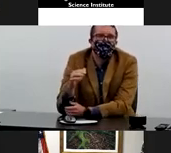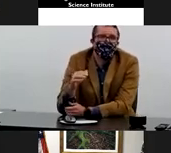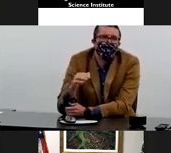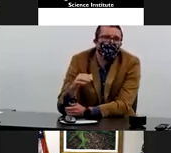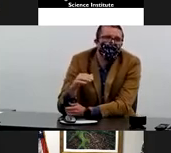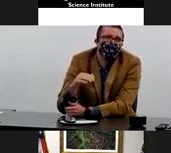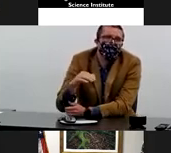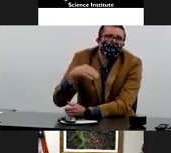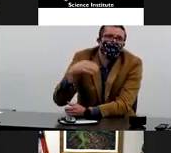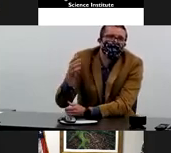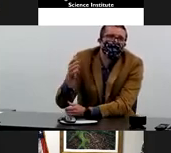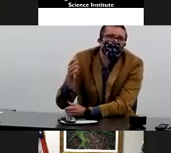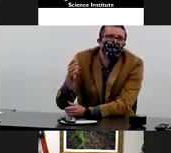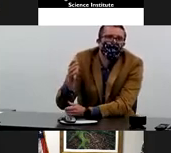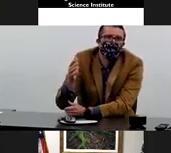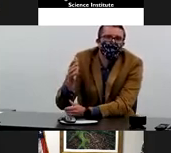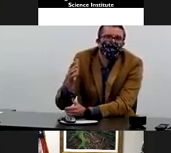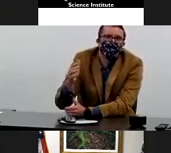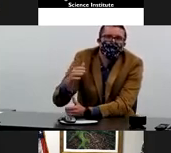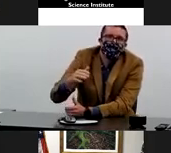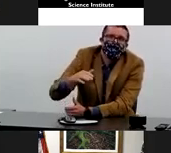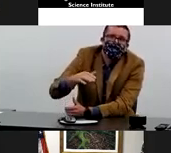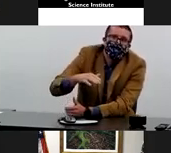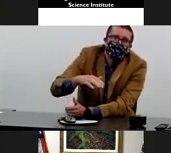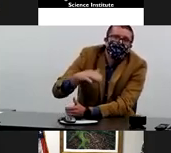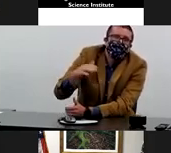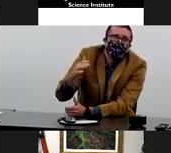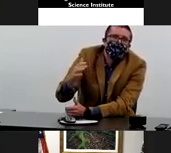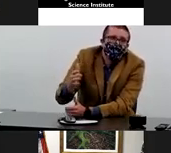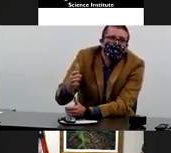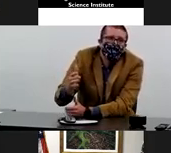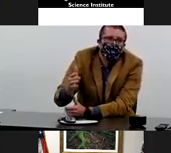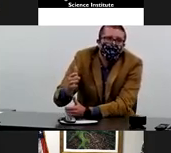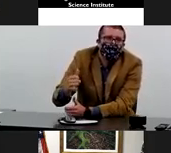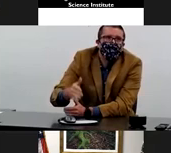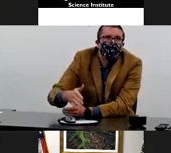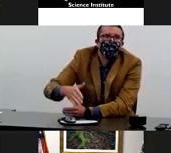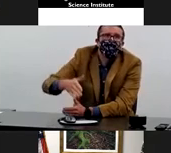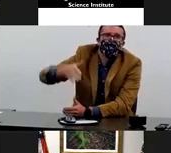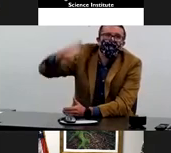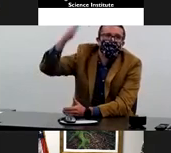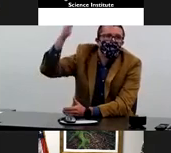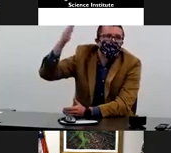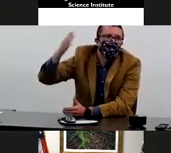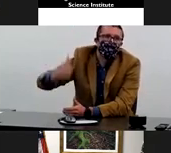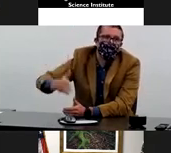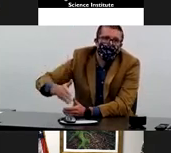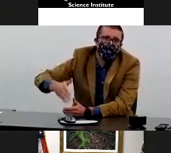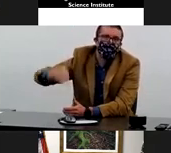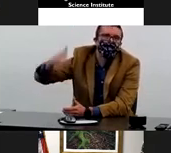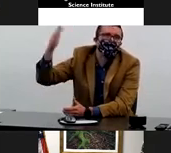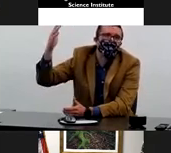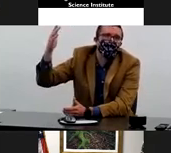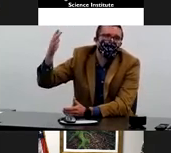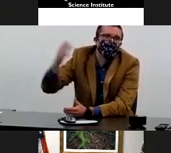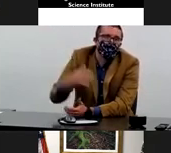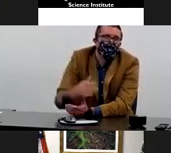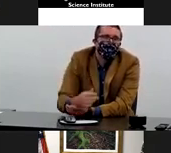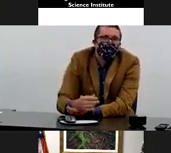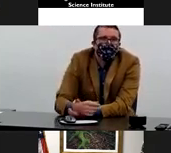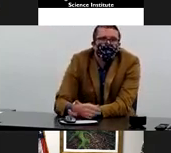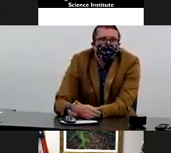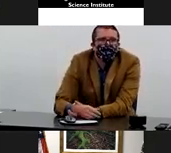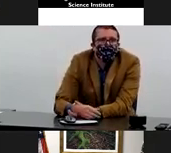You see very few antibodies to the nucleocapsid. Those who do not survive ultimately have these massive spikes.